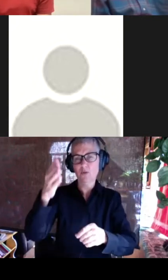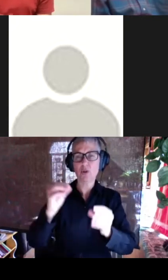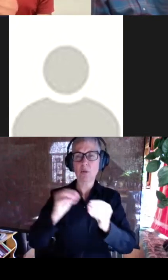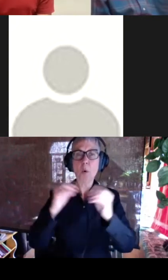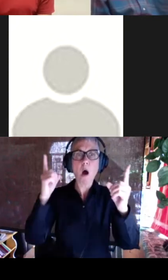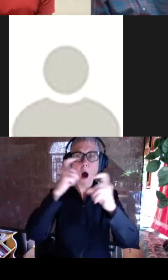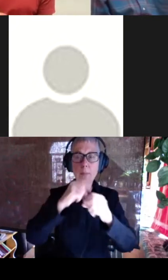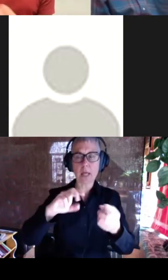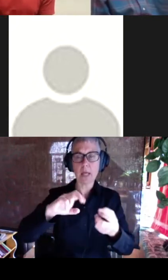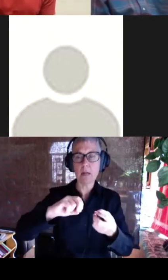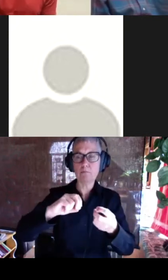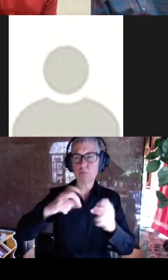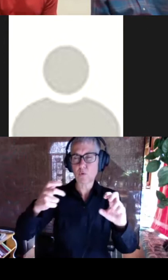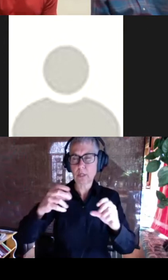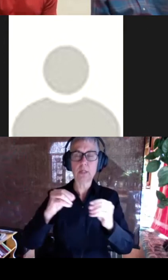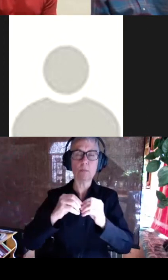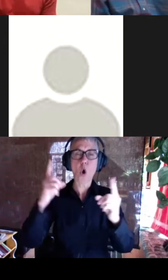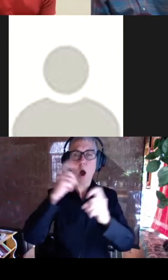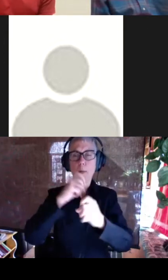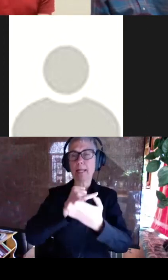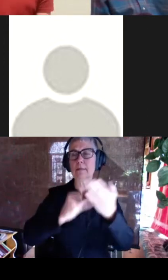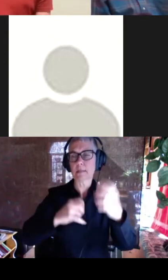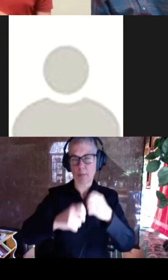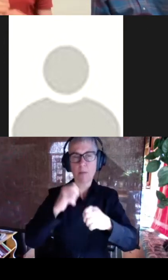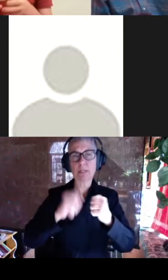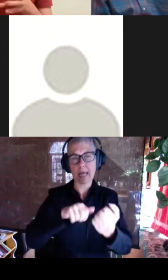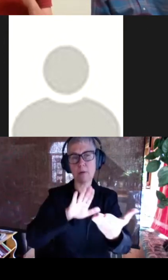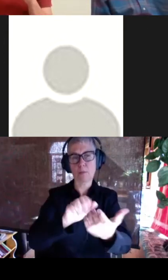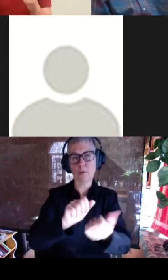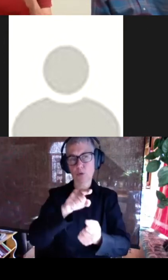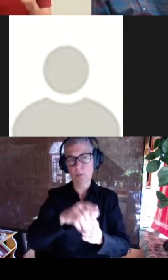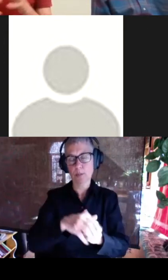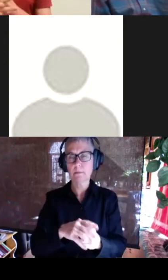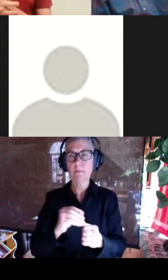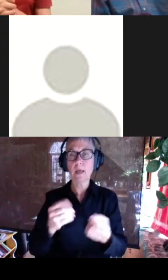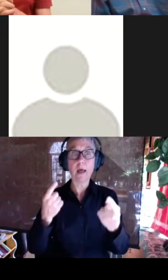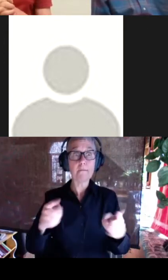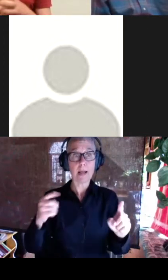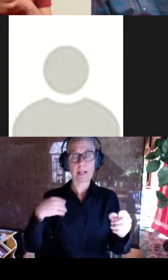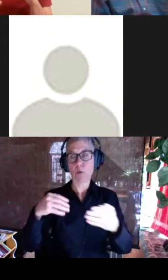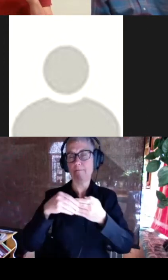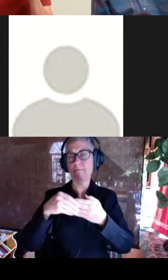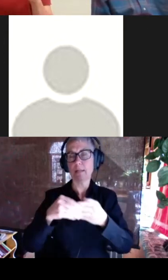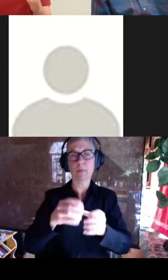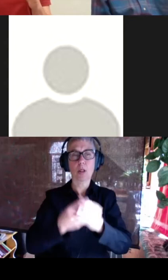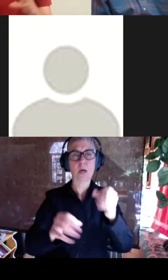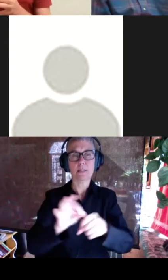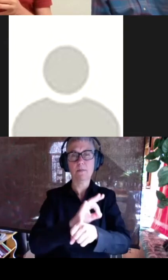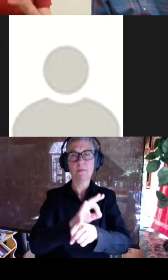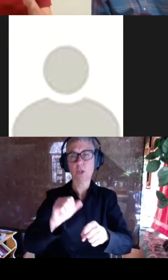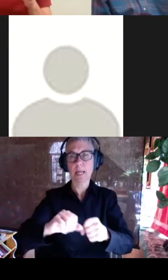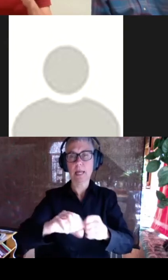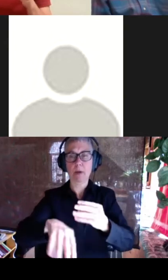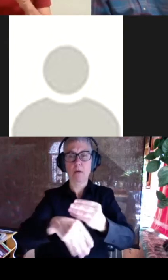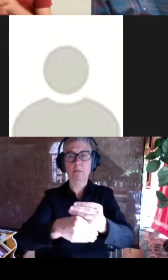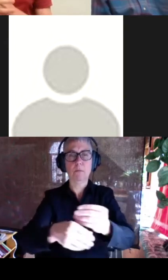or design problems to be tackled with hallucination. And finally, this flexible loss function can be augmented with